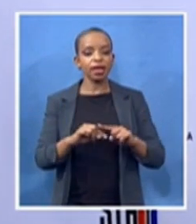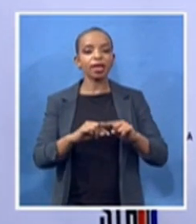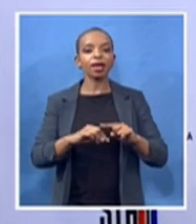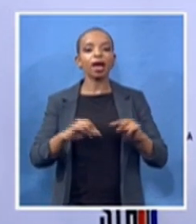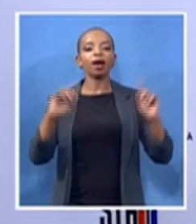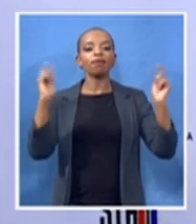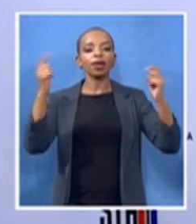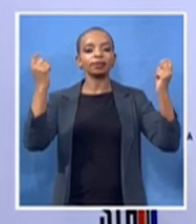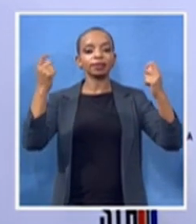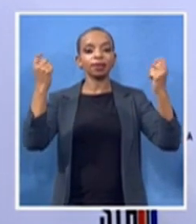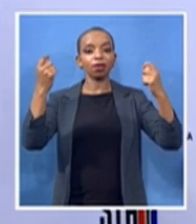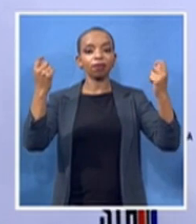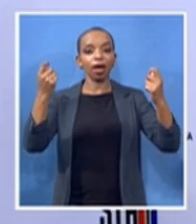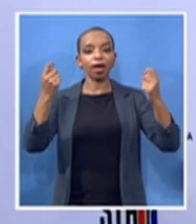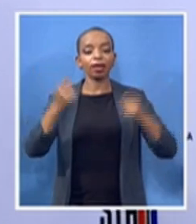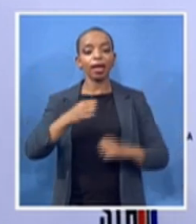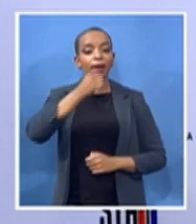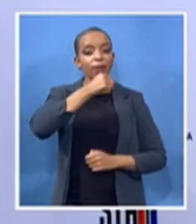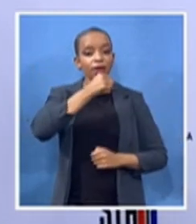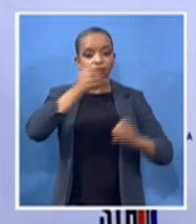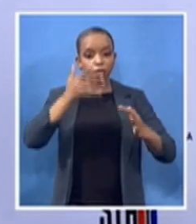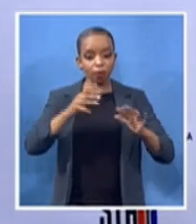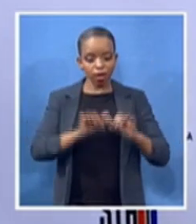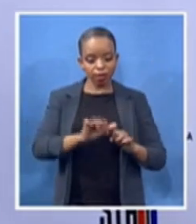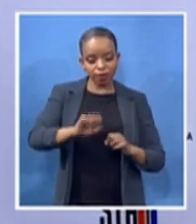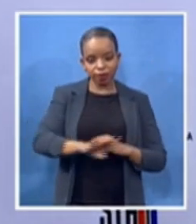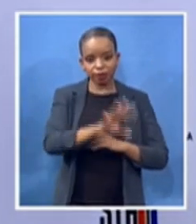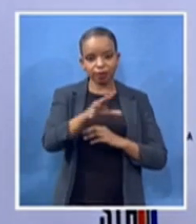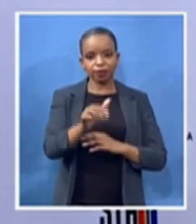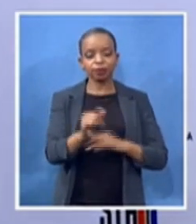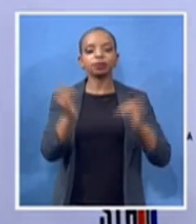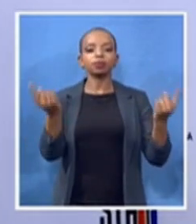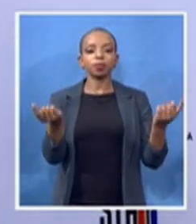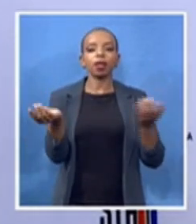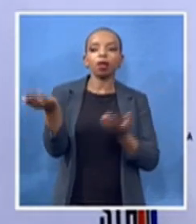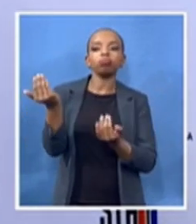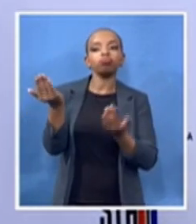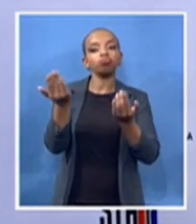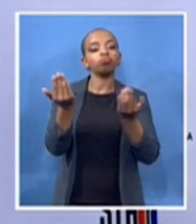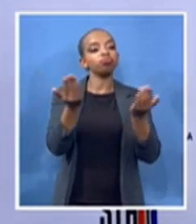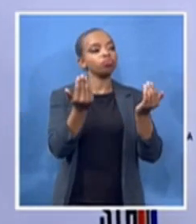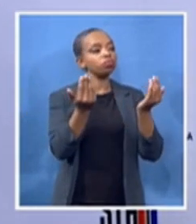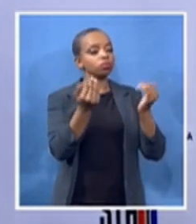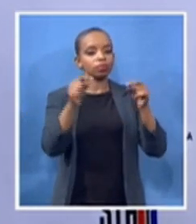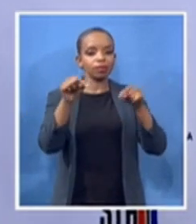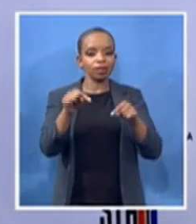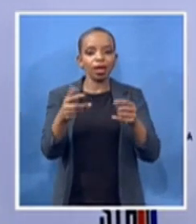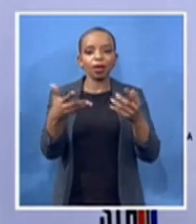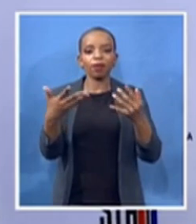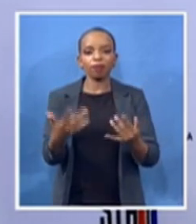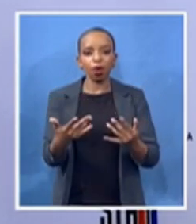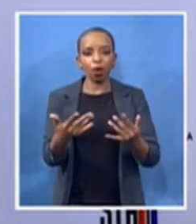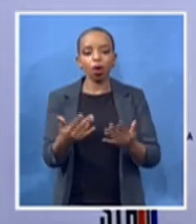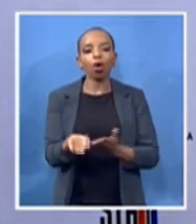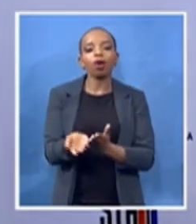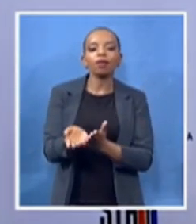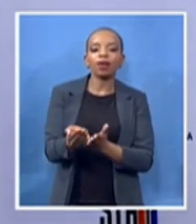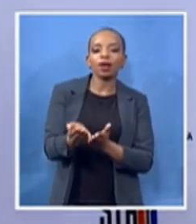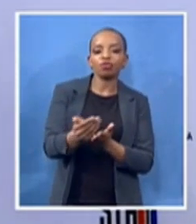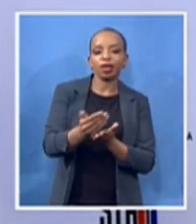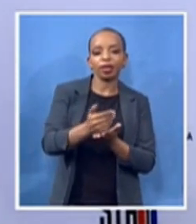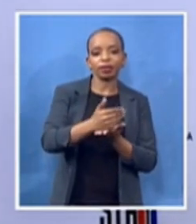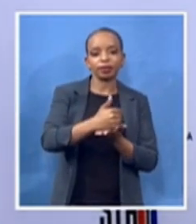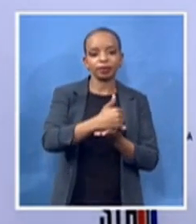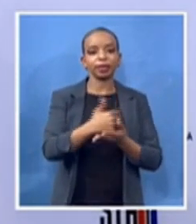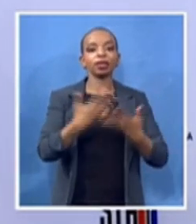also be a fundraising initiative for both the bring her up and bring him up initiative so we ask